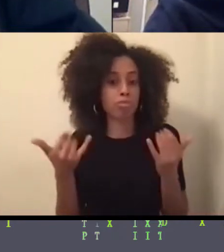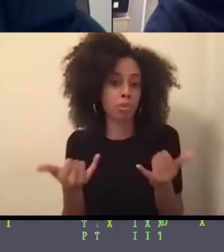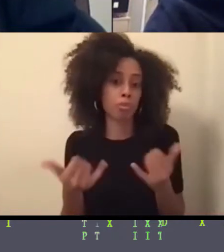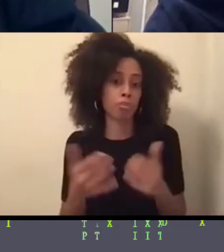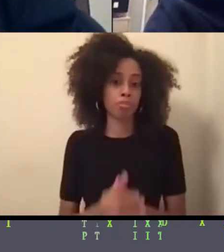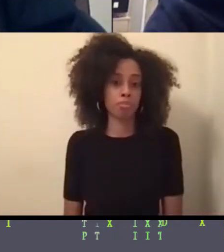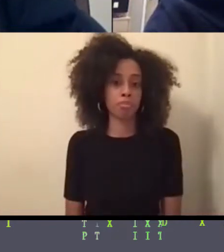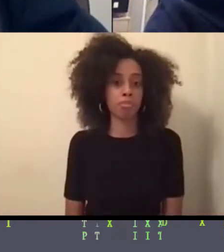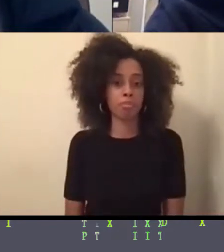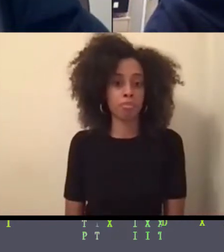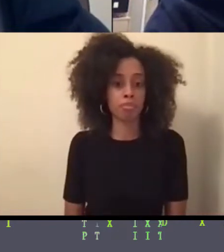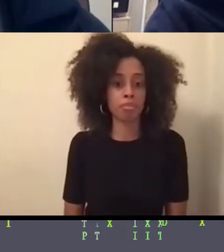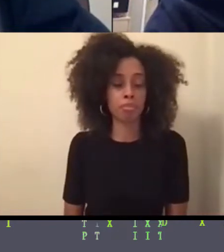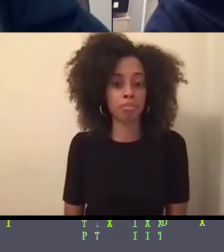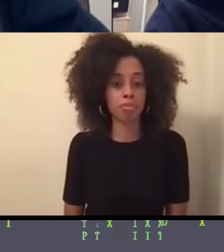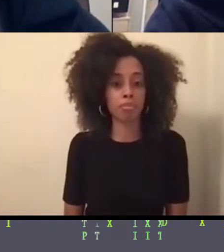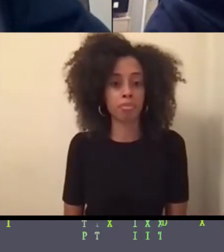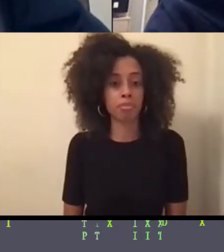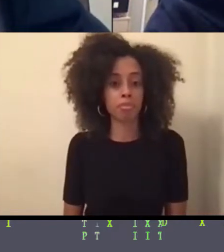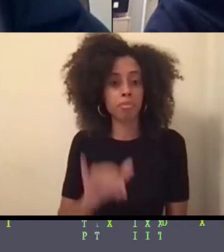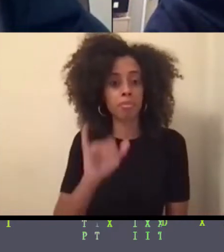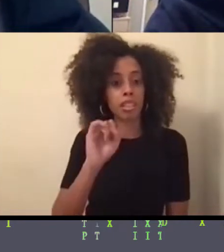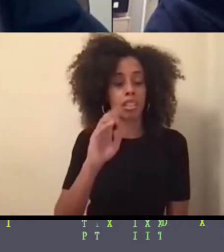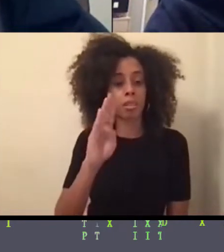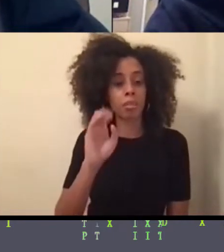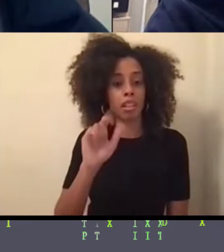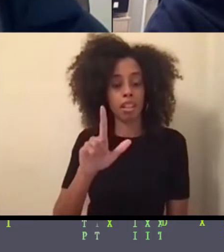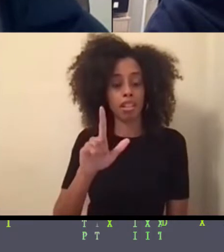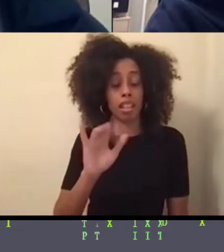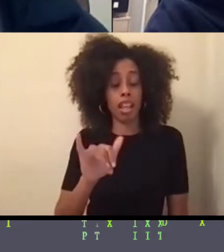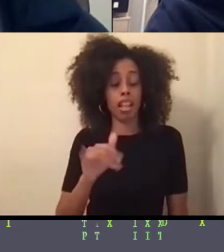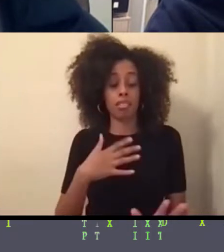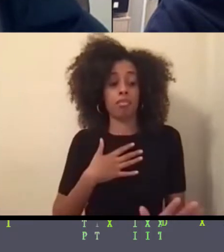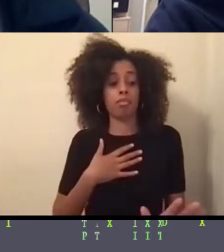That is, yeah, traumatic indeed.